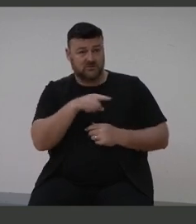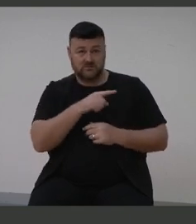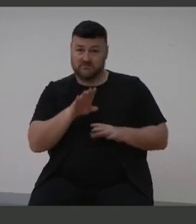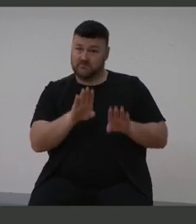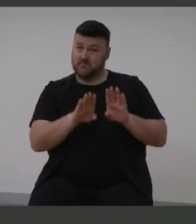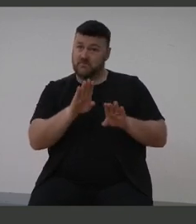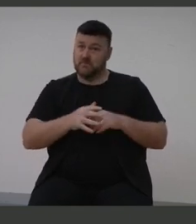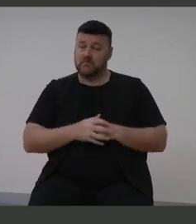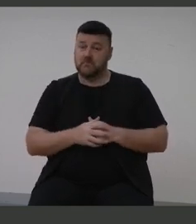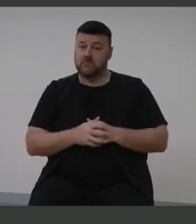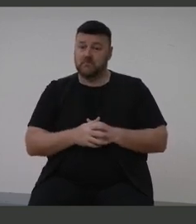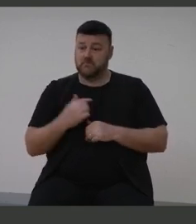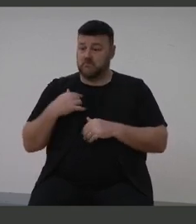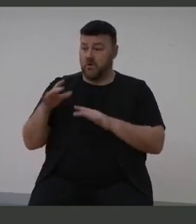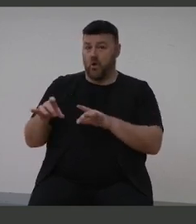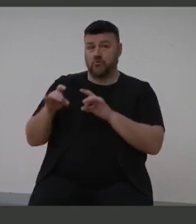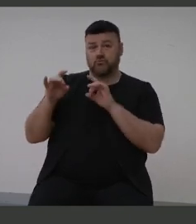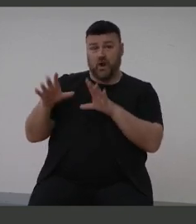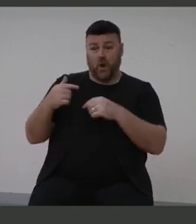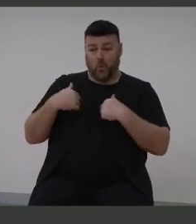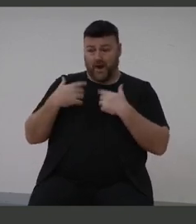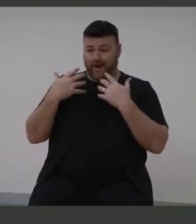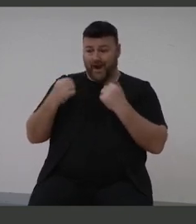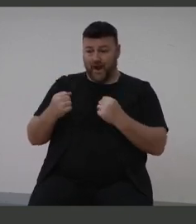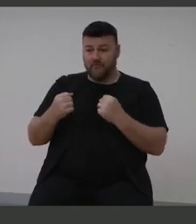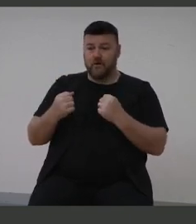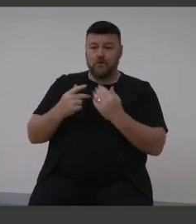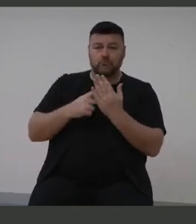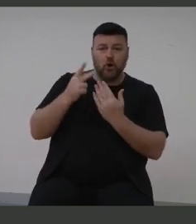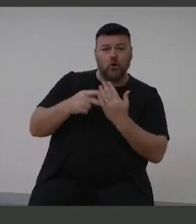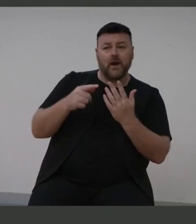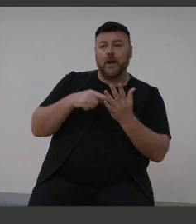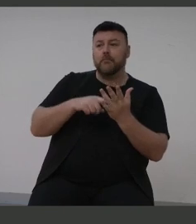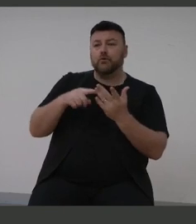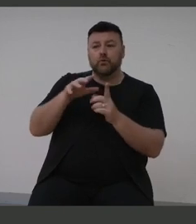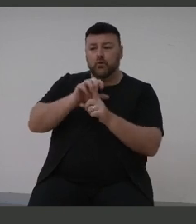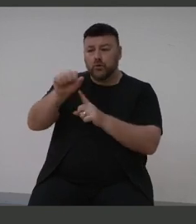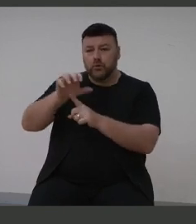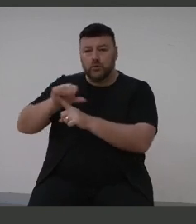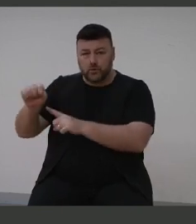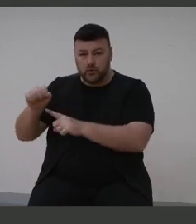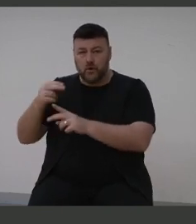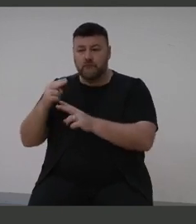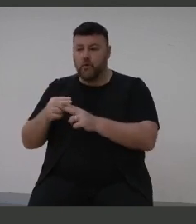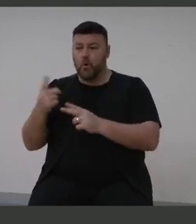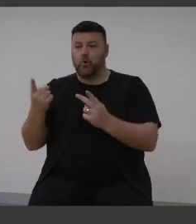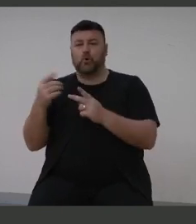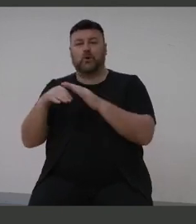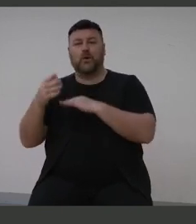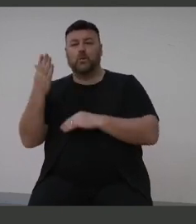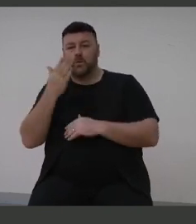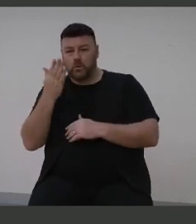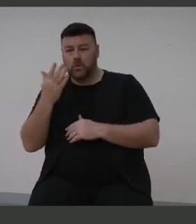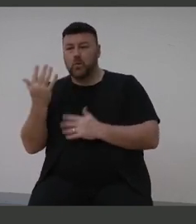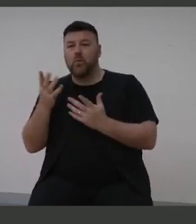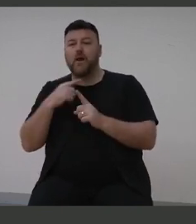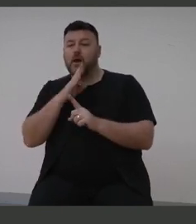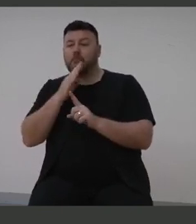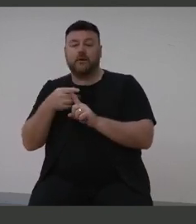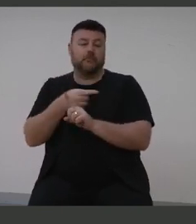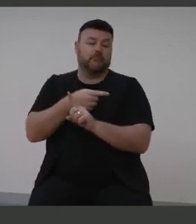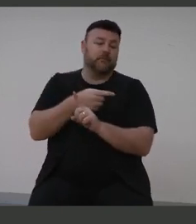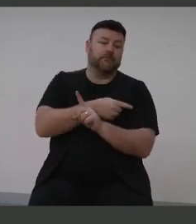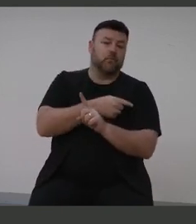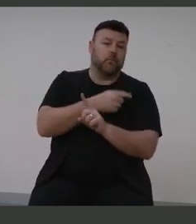in Australia, while preschool and school screening programs might detect hearing loss in school aged children that was not picked up previously, very